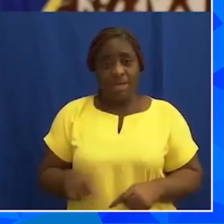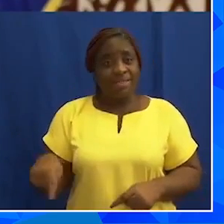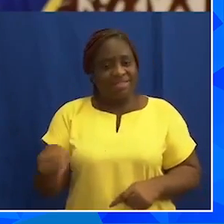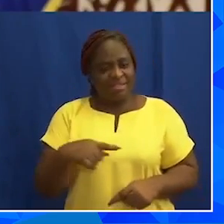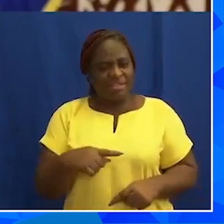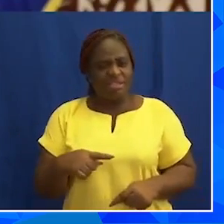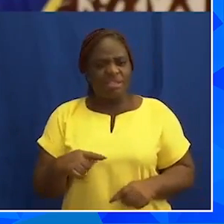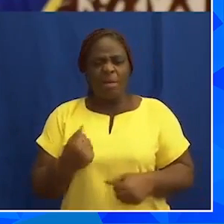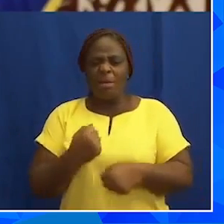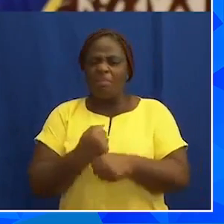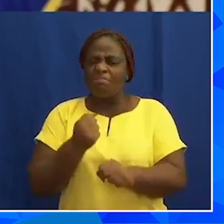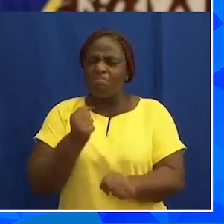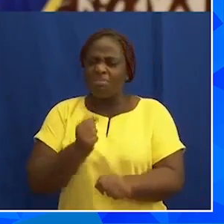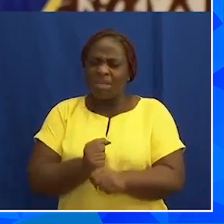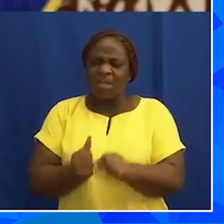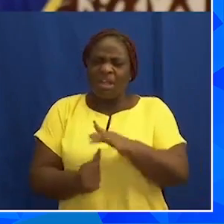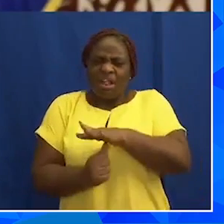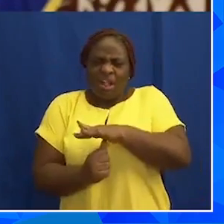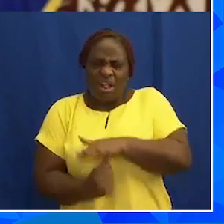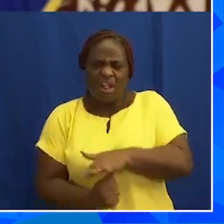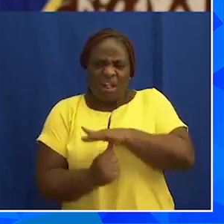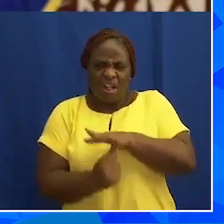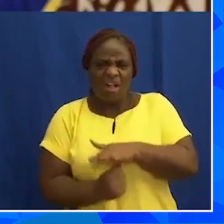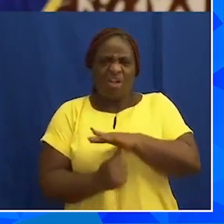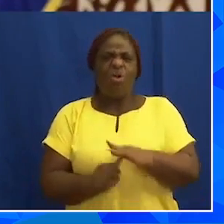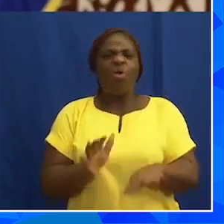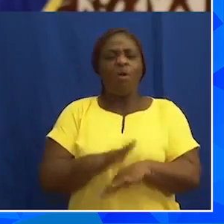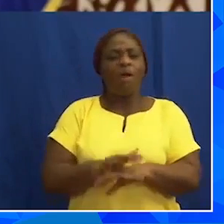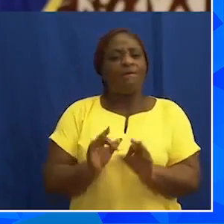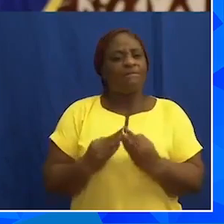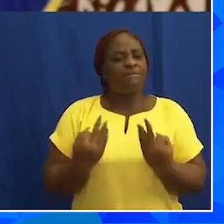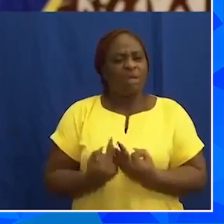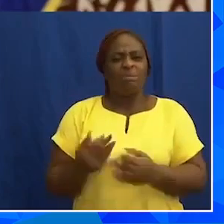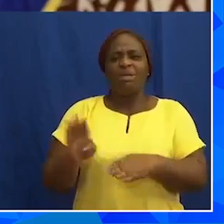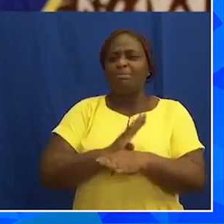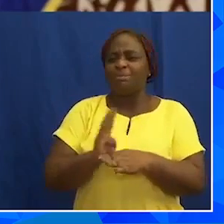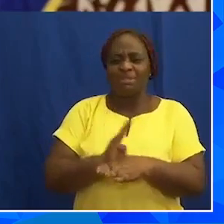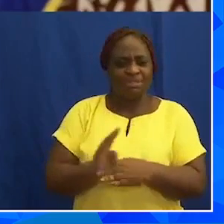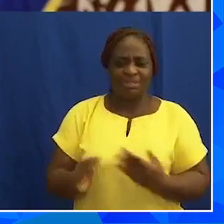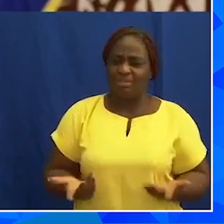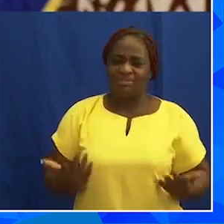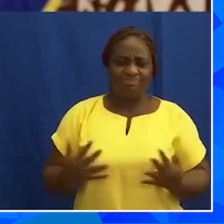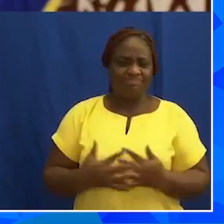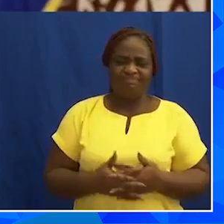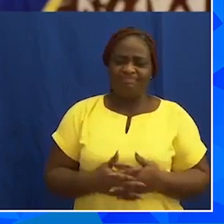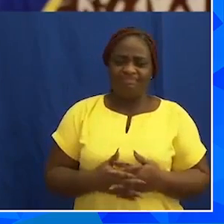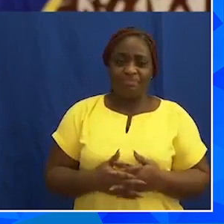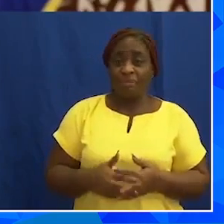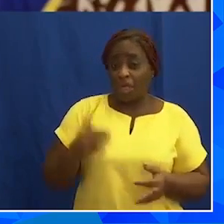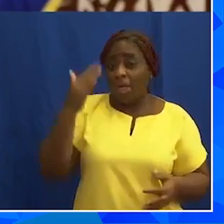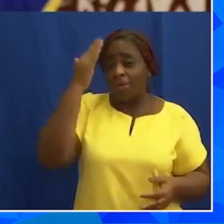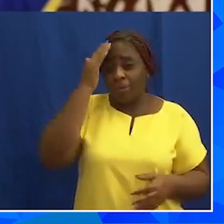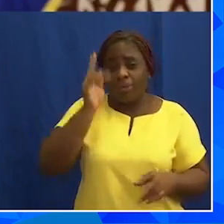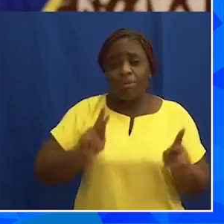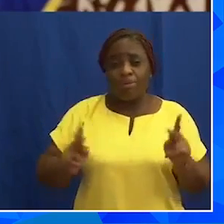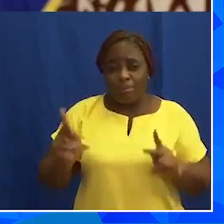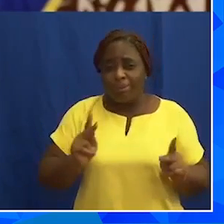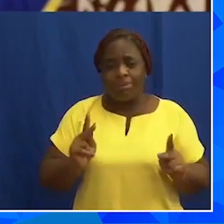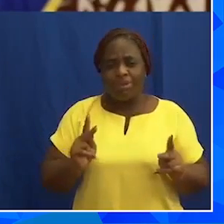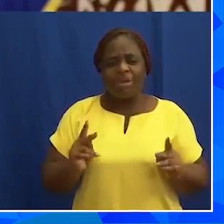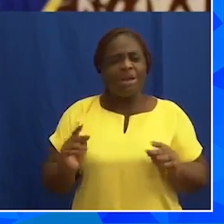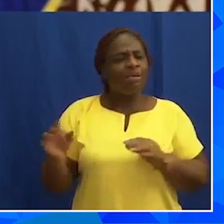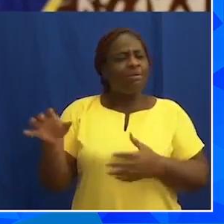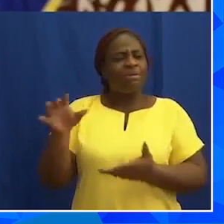is putting intolerable pressure on families and businesses. I know that people are being driven